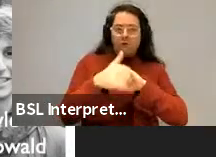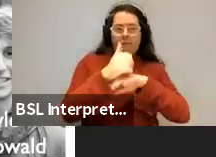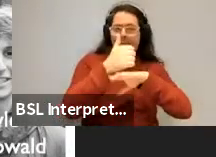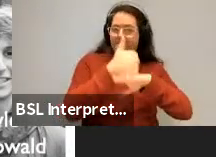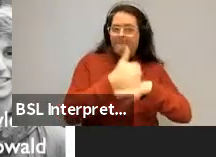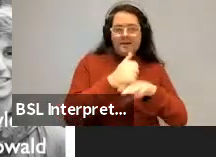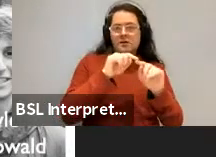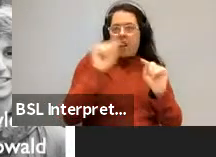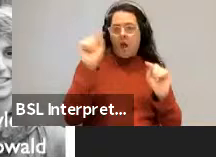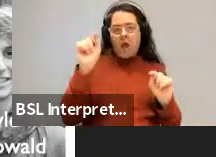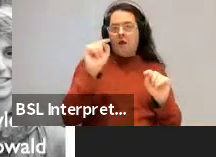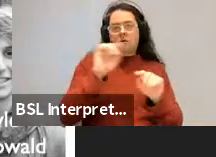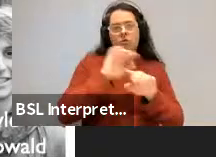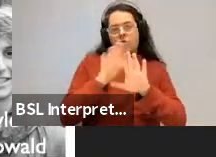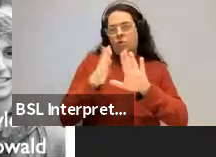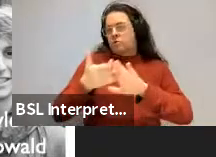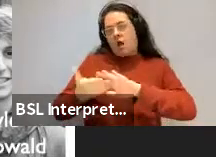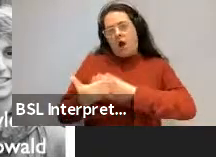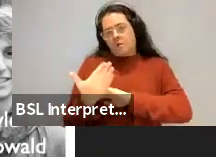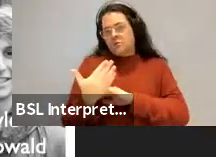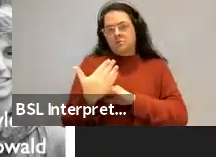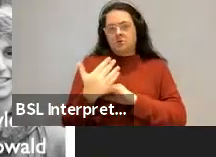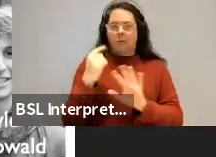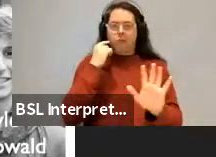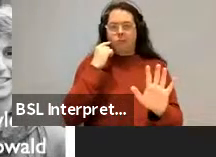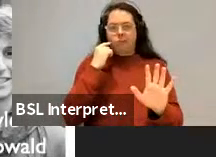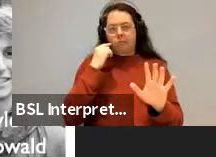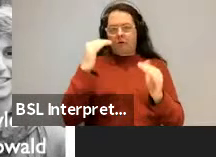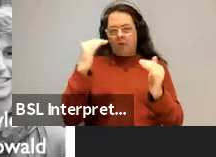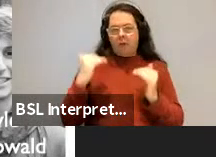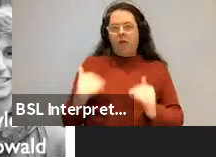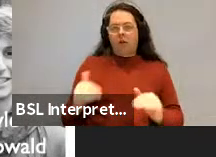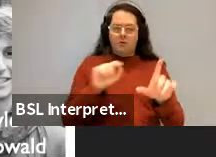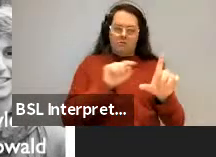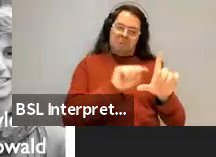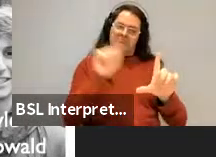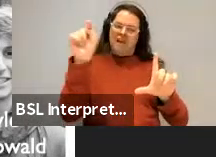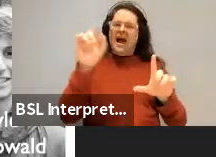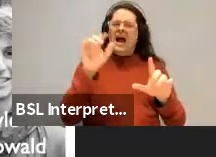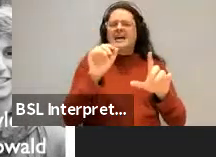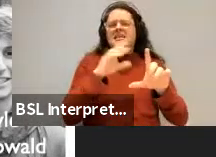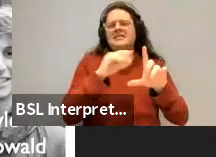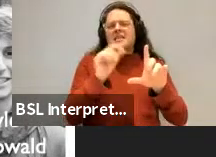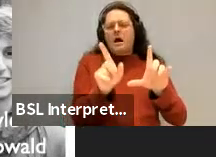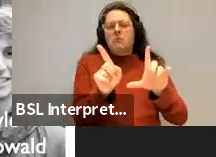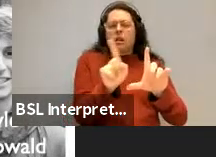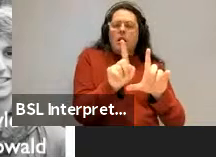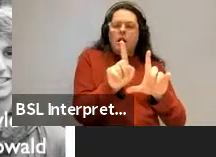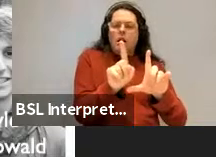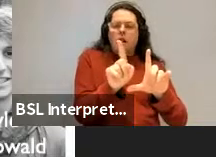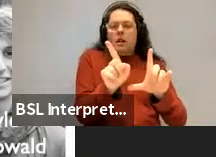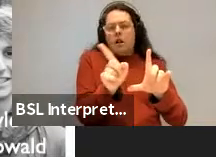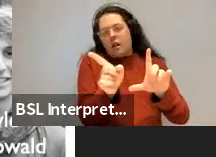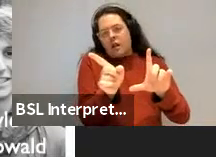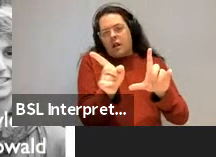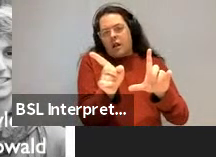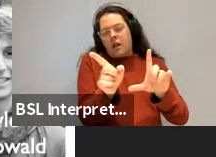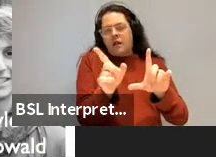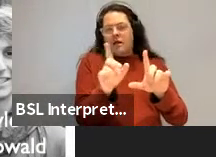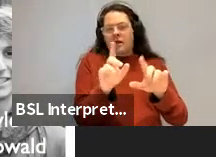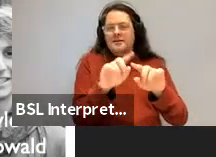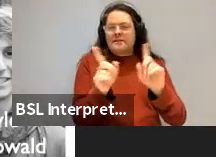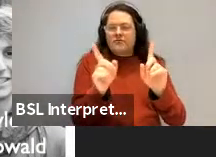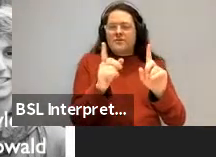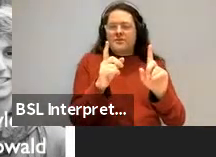And we can see there's some variability between languages, which I'm not going to talk about here. So some languages are, like, English are closer to the, you know,